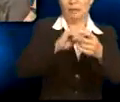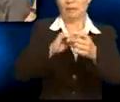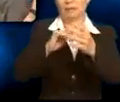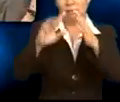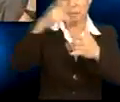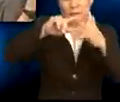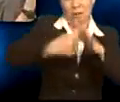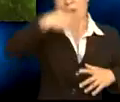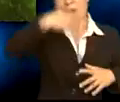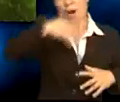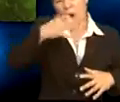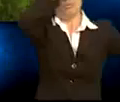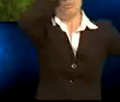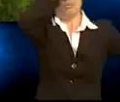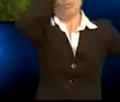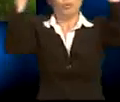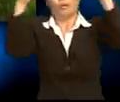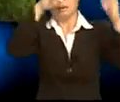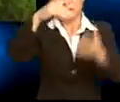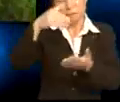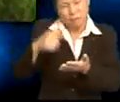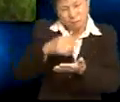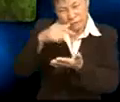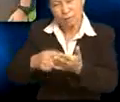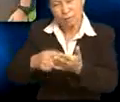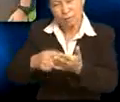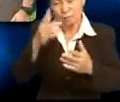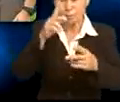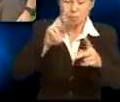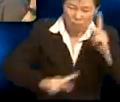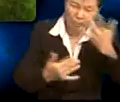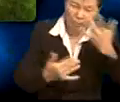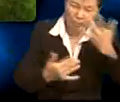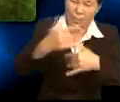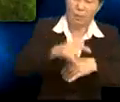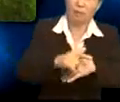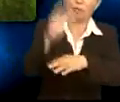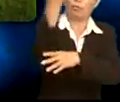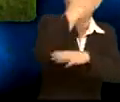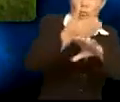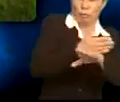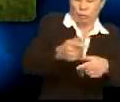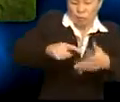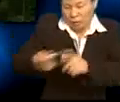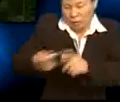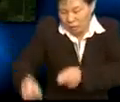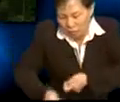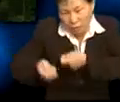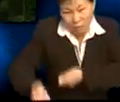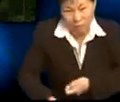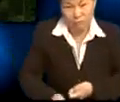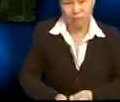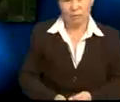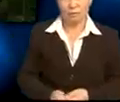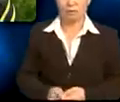the hot weather. But sometimes people burn the forest to clear the land before they start farming. Gosh! That destroys forest areas.